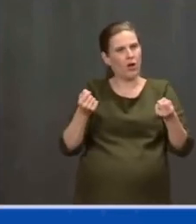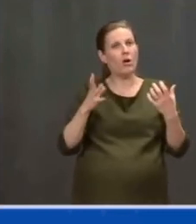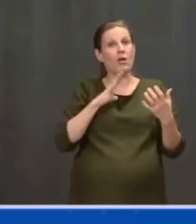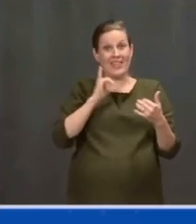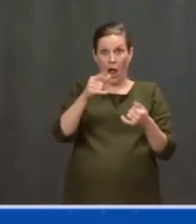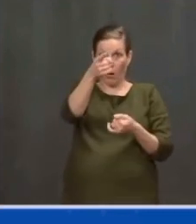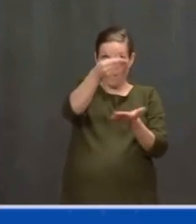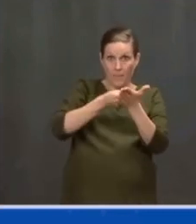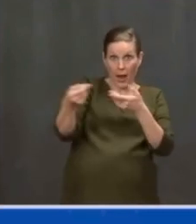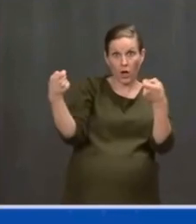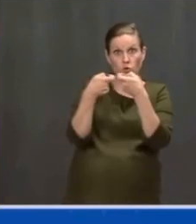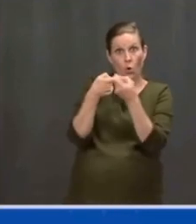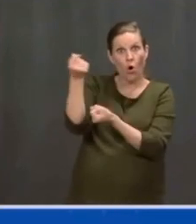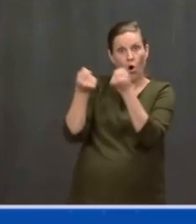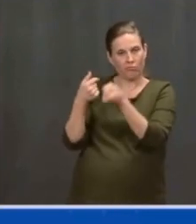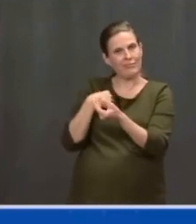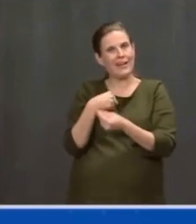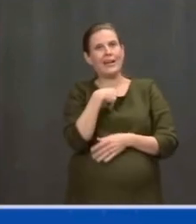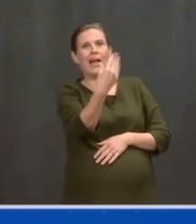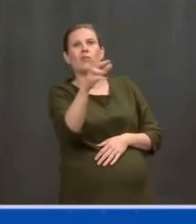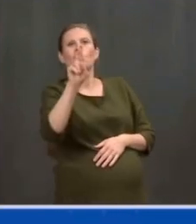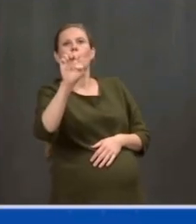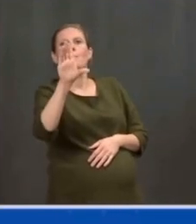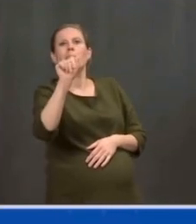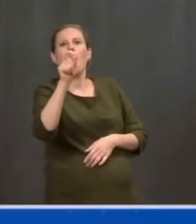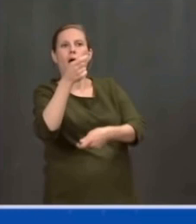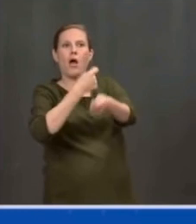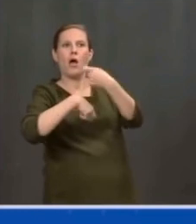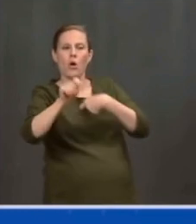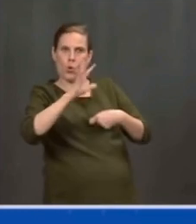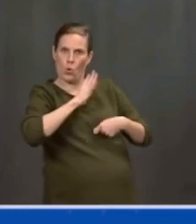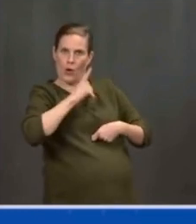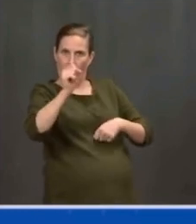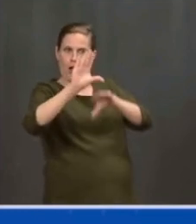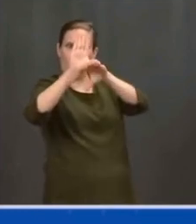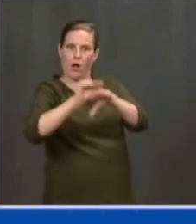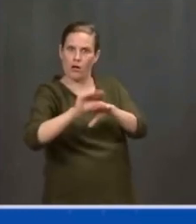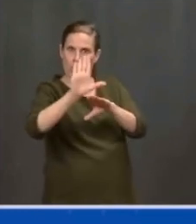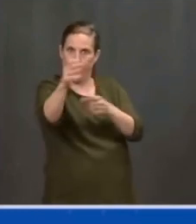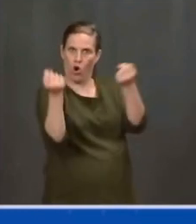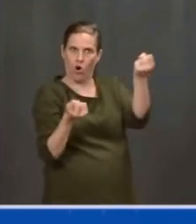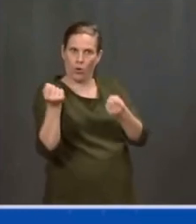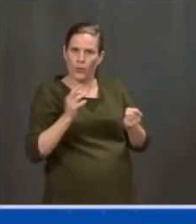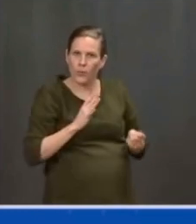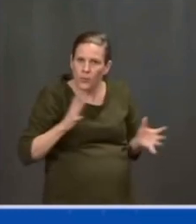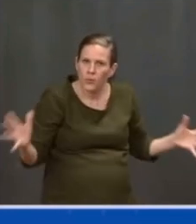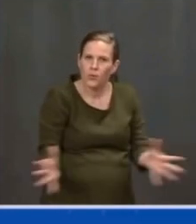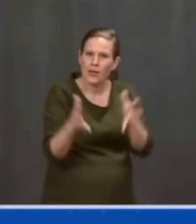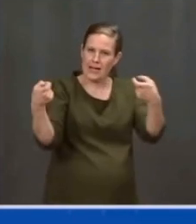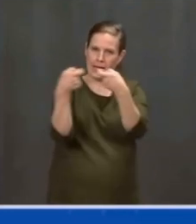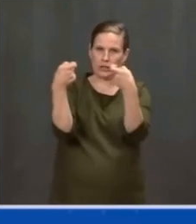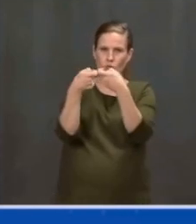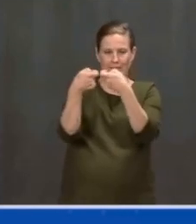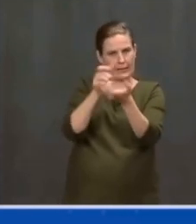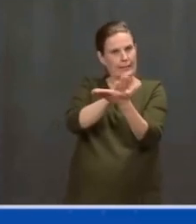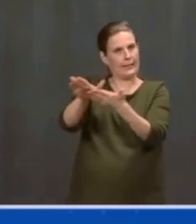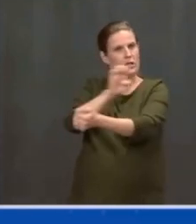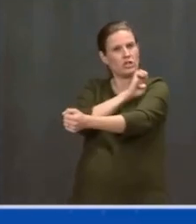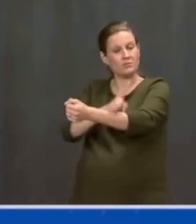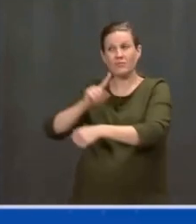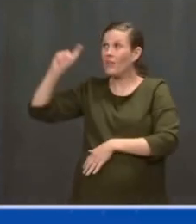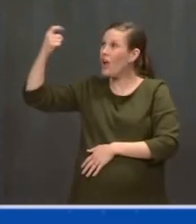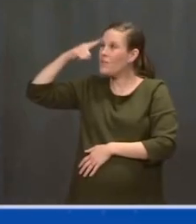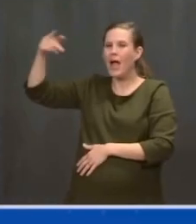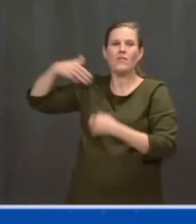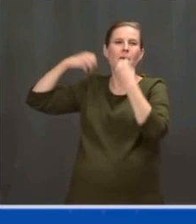afford clean vehicles in the future. The federal government owns an enormous fleet of vehicles which are